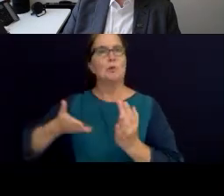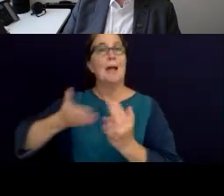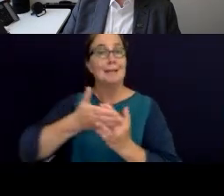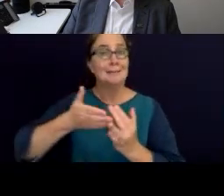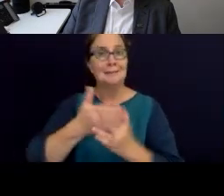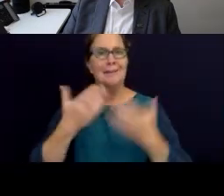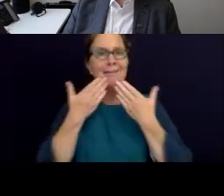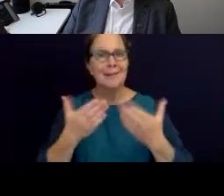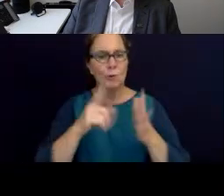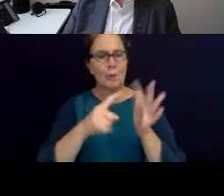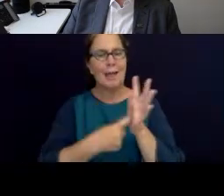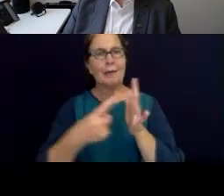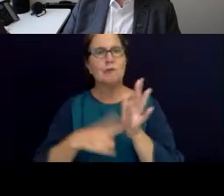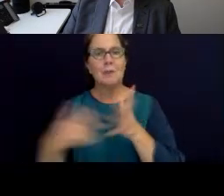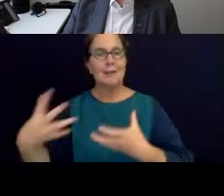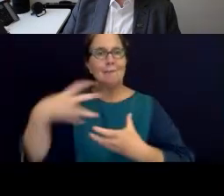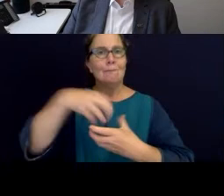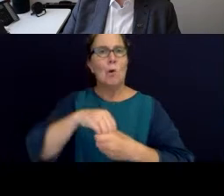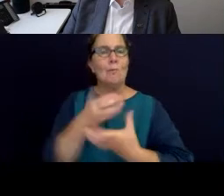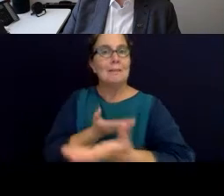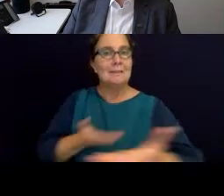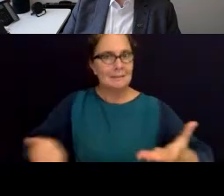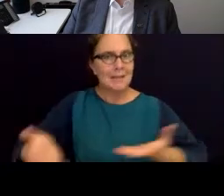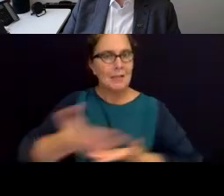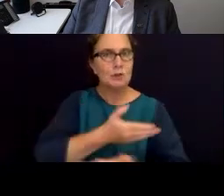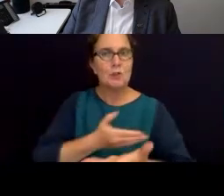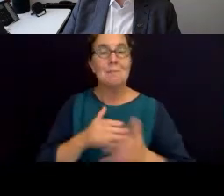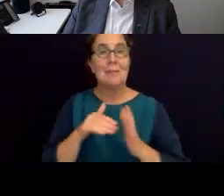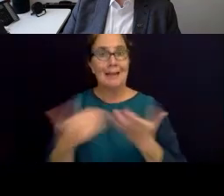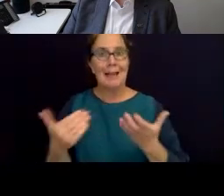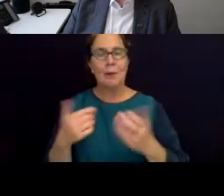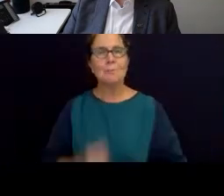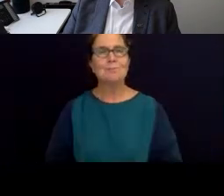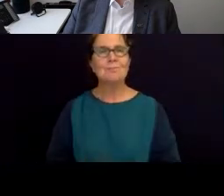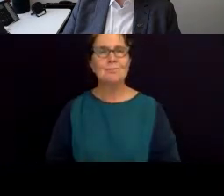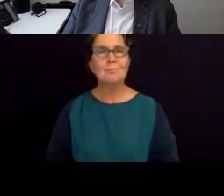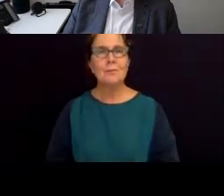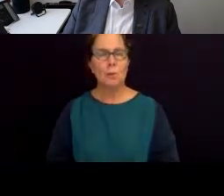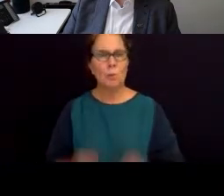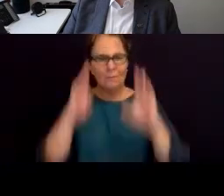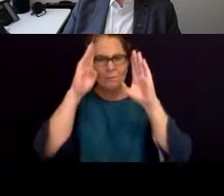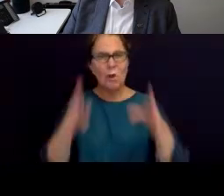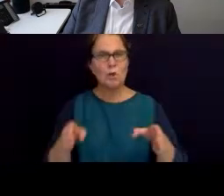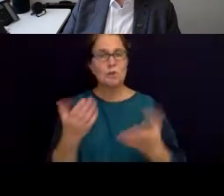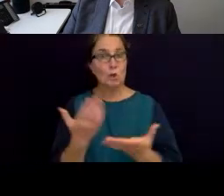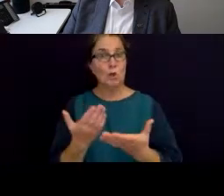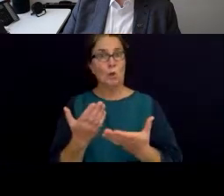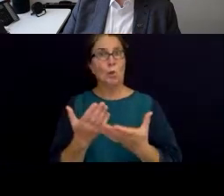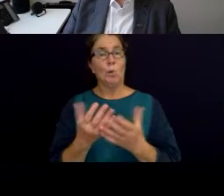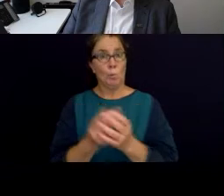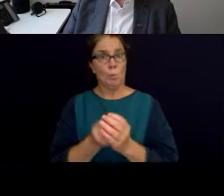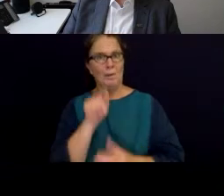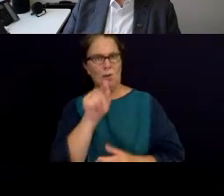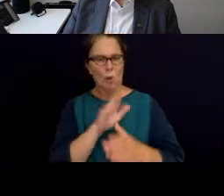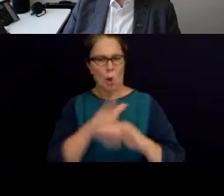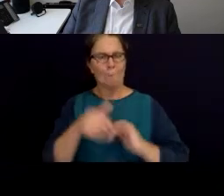part of this discussion. Let's focus squarely with you on water